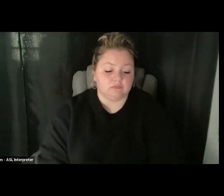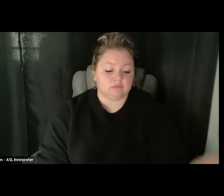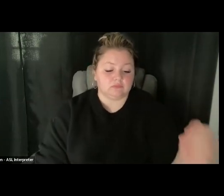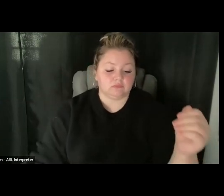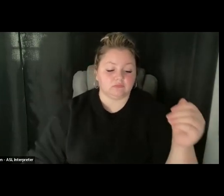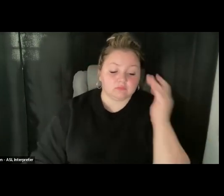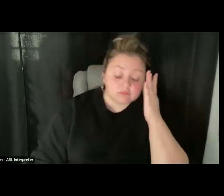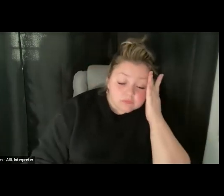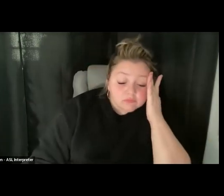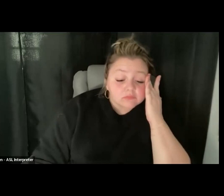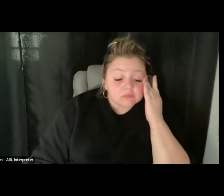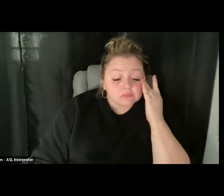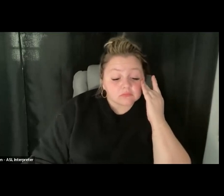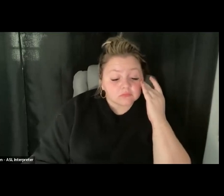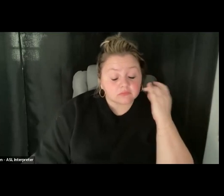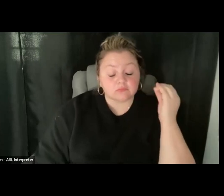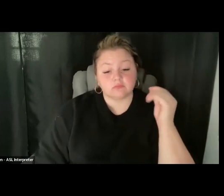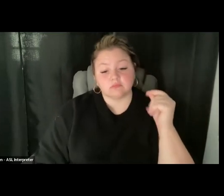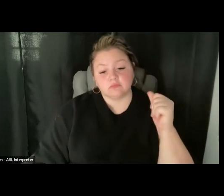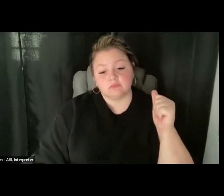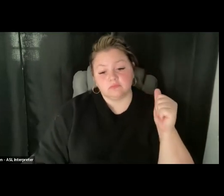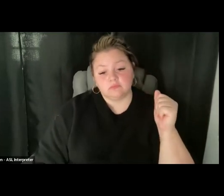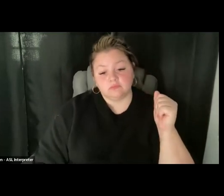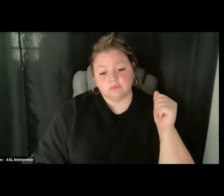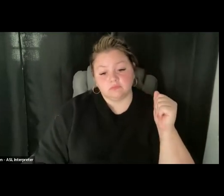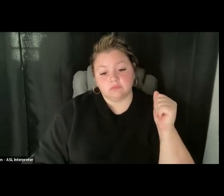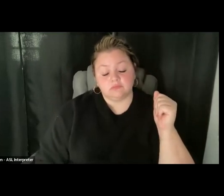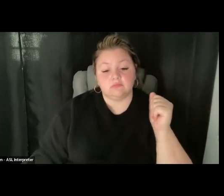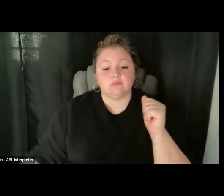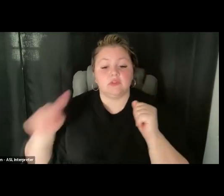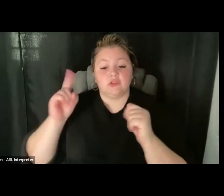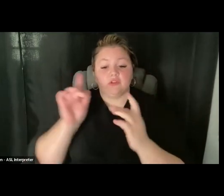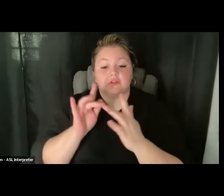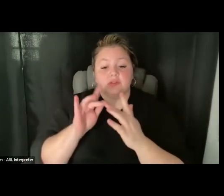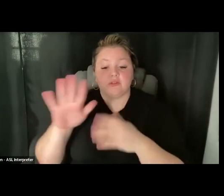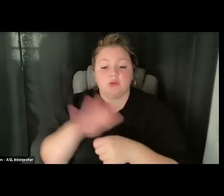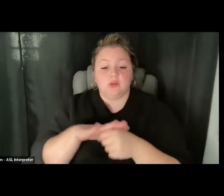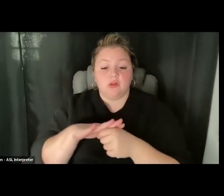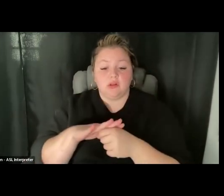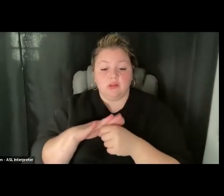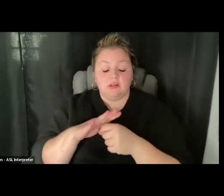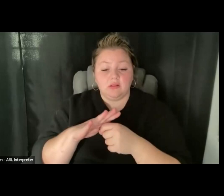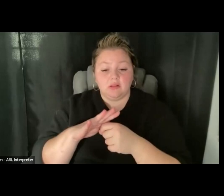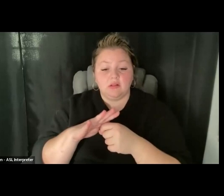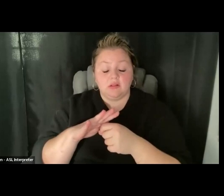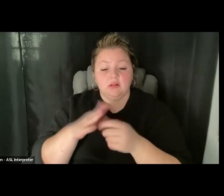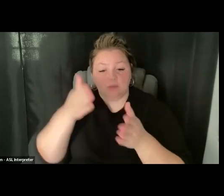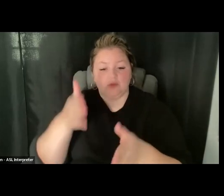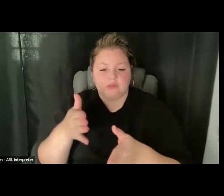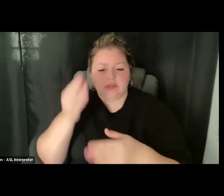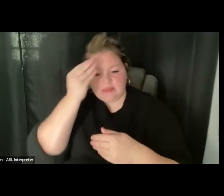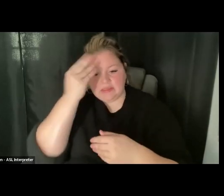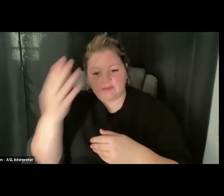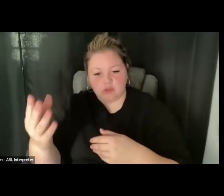what and go to the Secretary of the Commonwealth's website. And there's a link available for that.